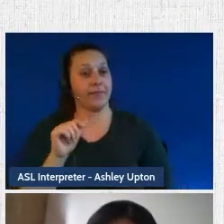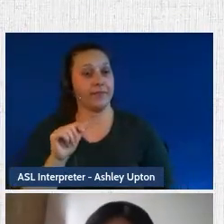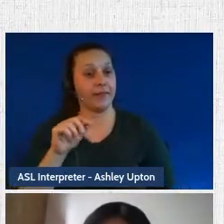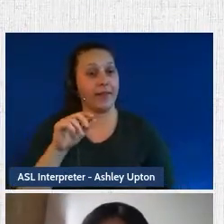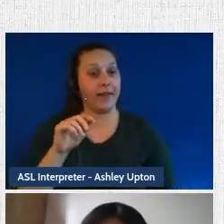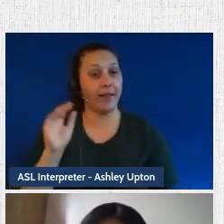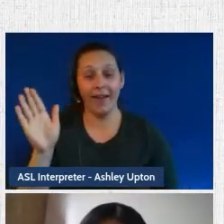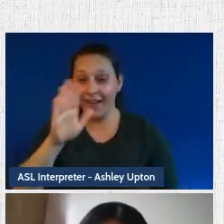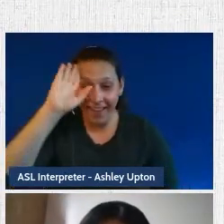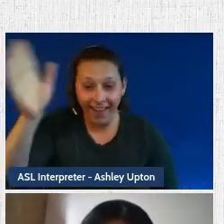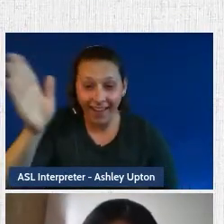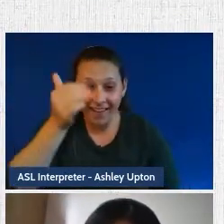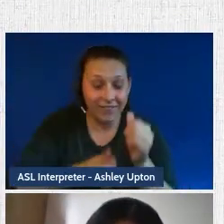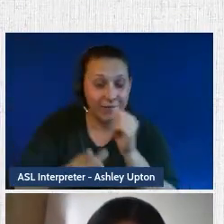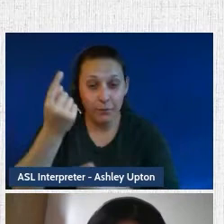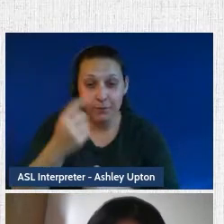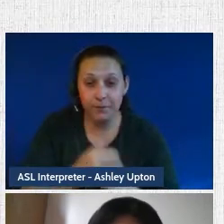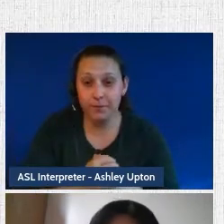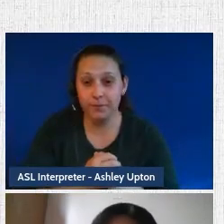everyone.